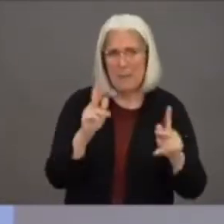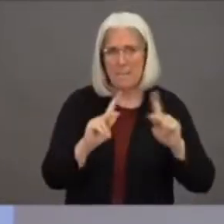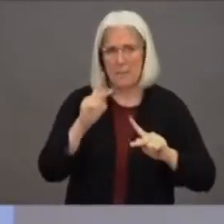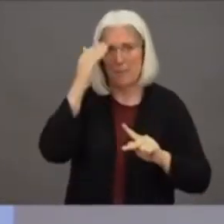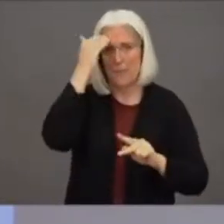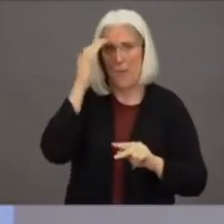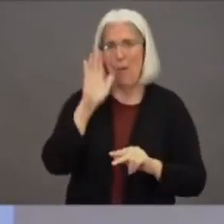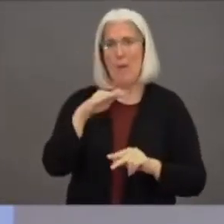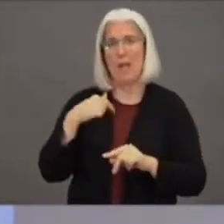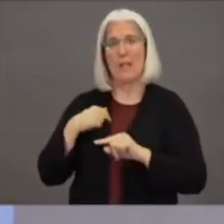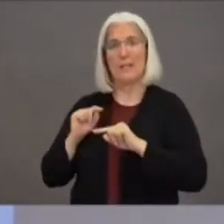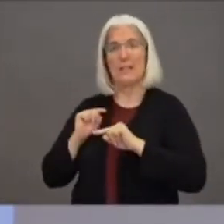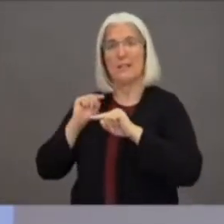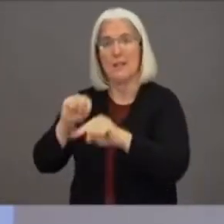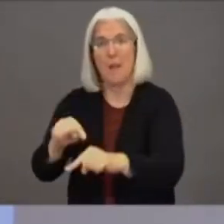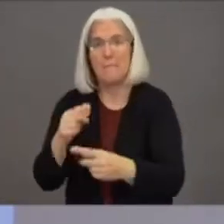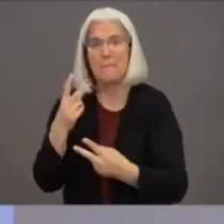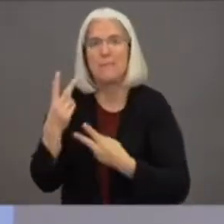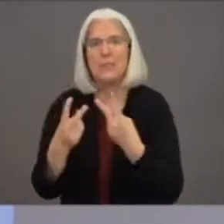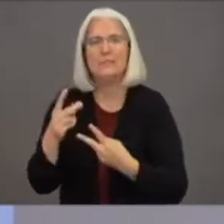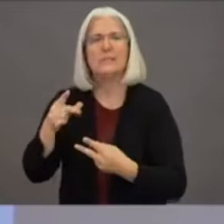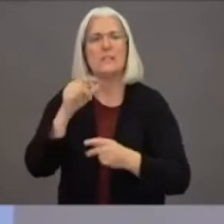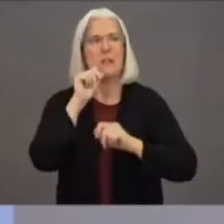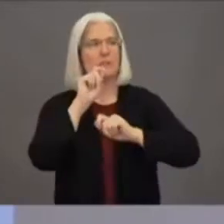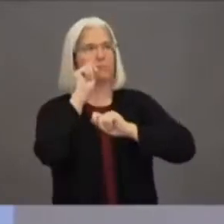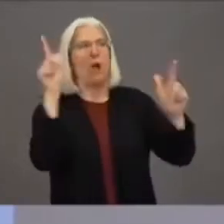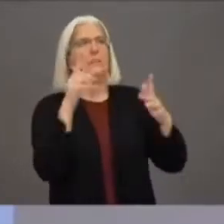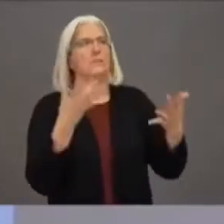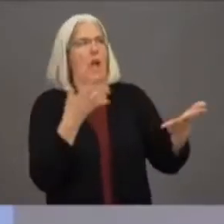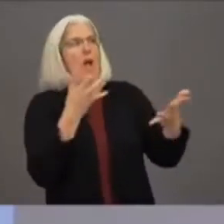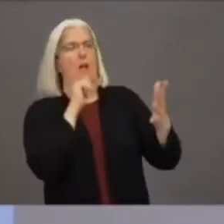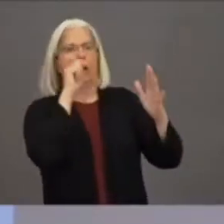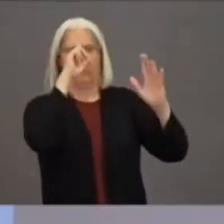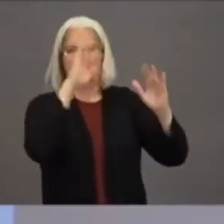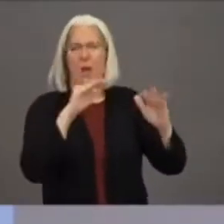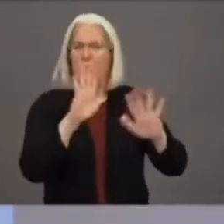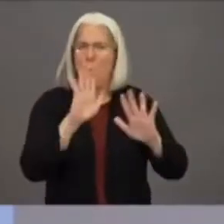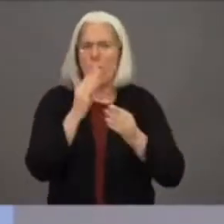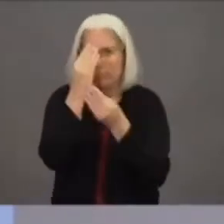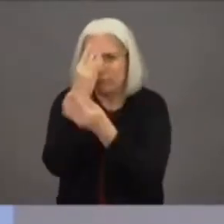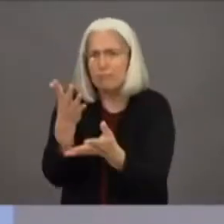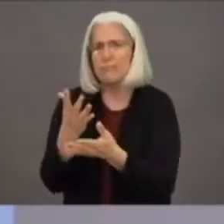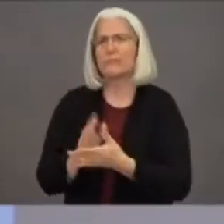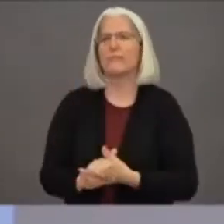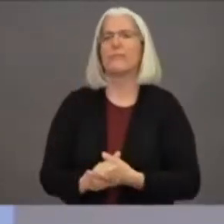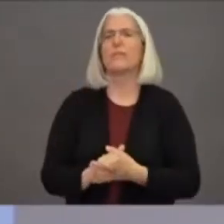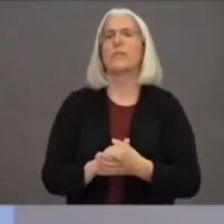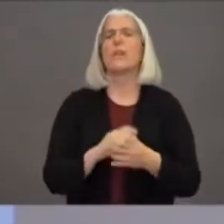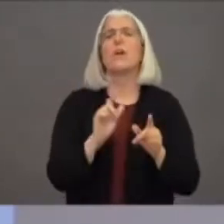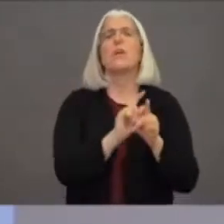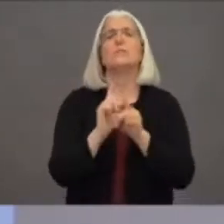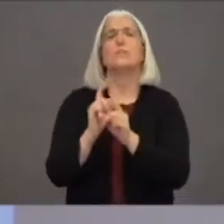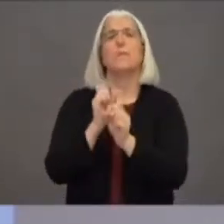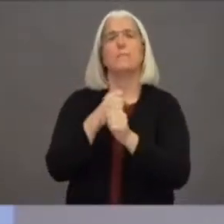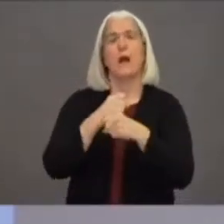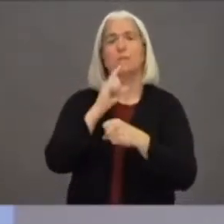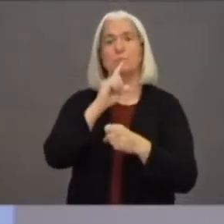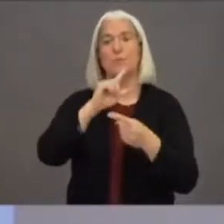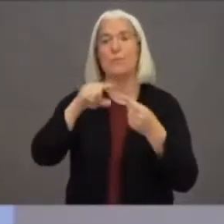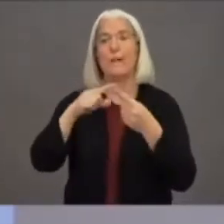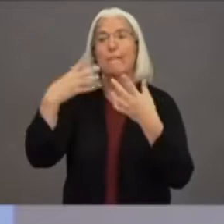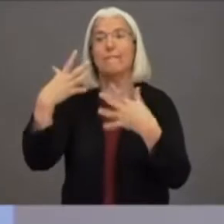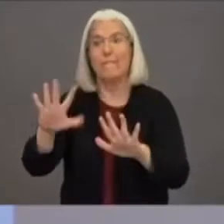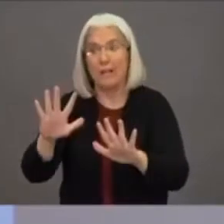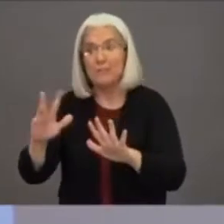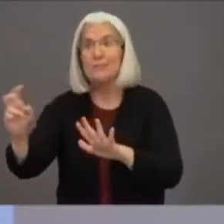also make sure that you are able to self quarantine once you return. And also make sure that you're getting a flu shot before